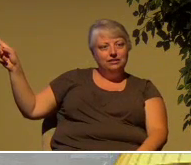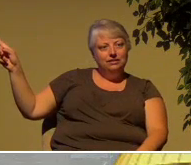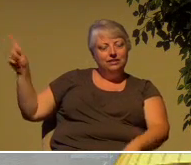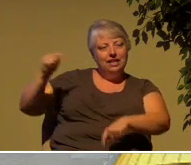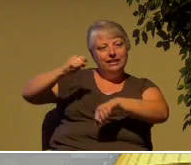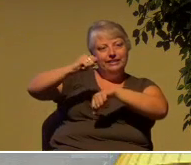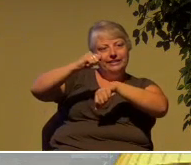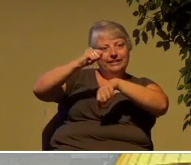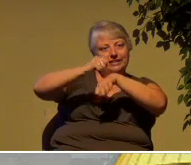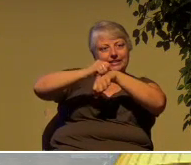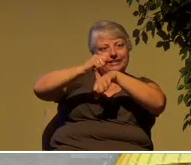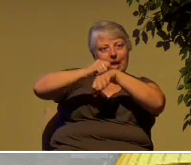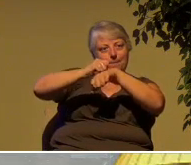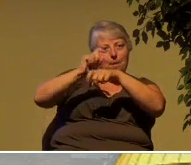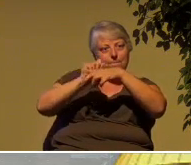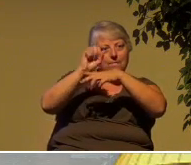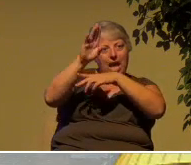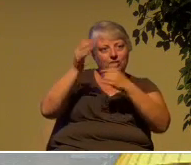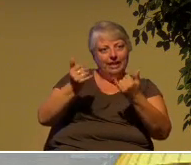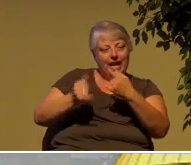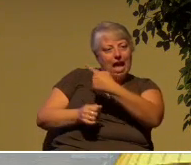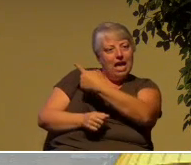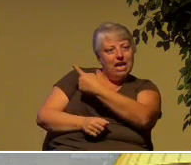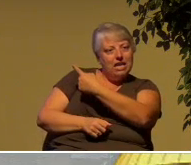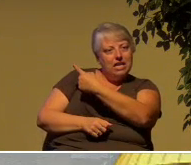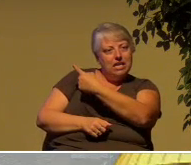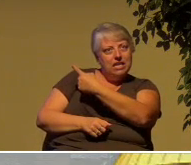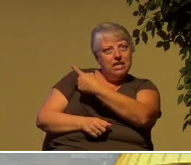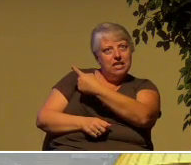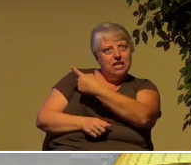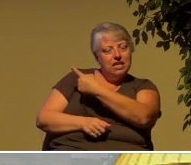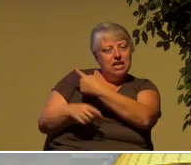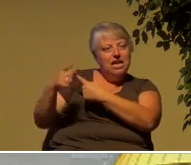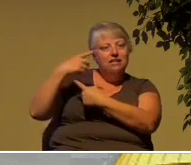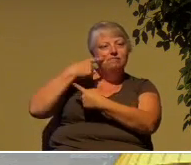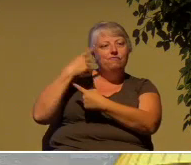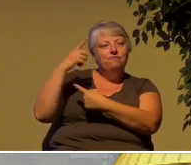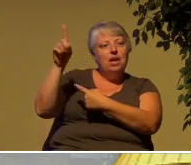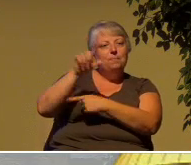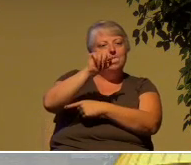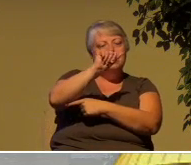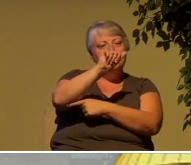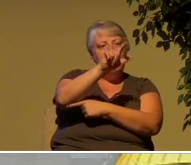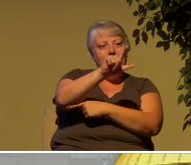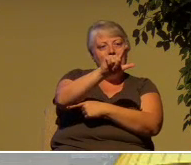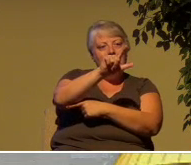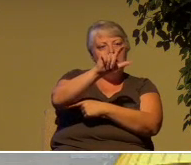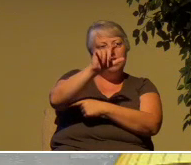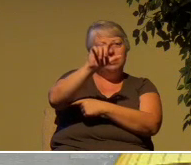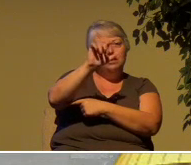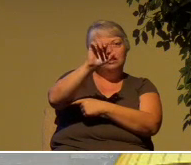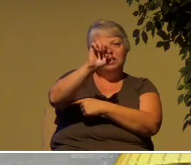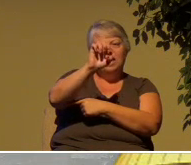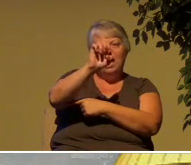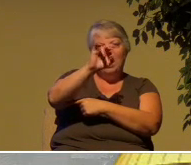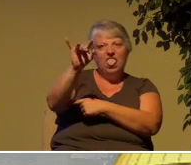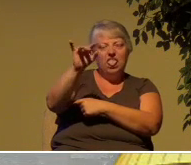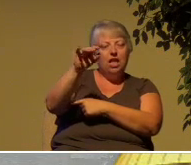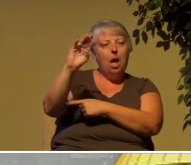There you have the famous El, what's it called, Egza Mosque,